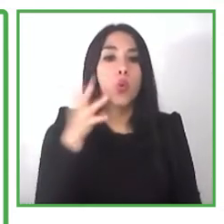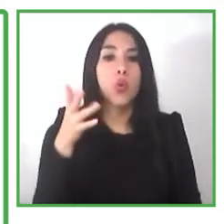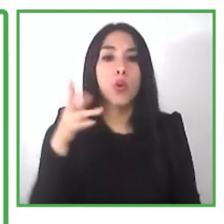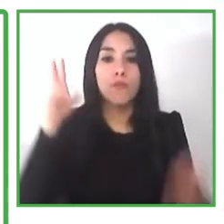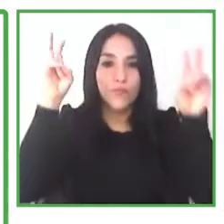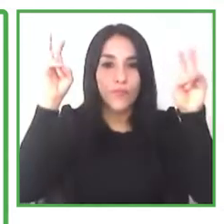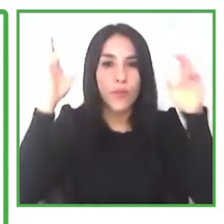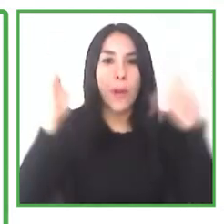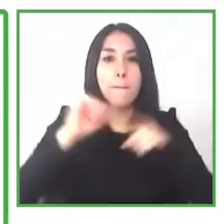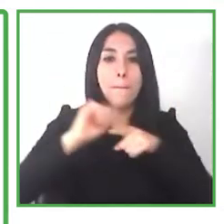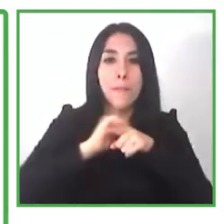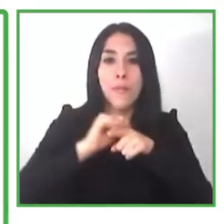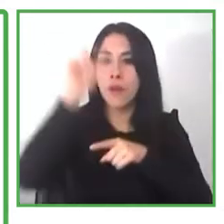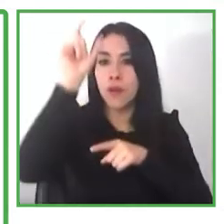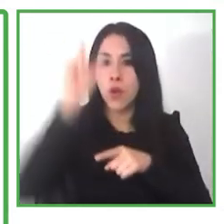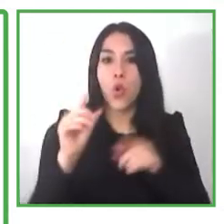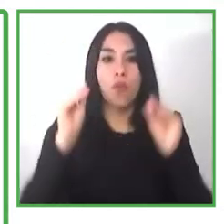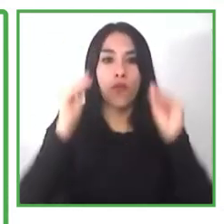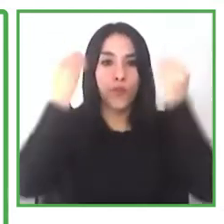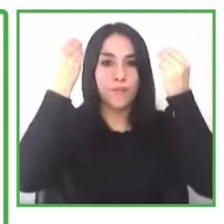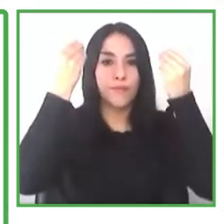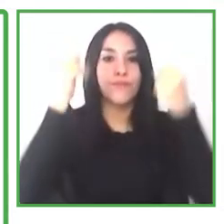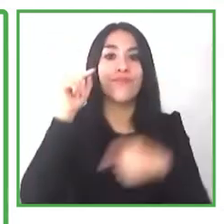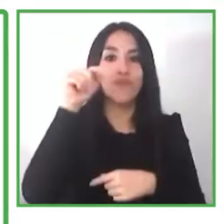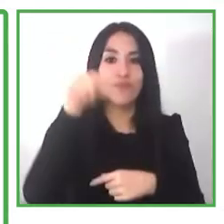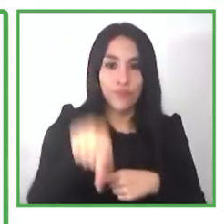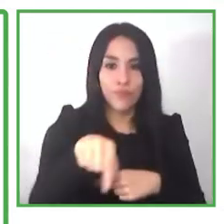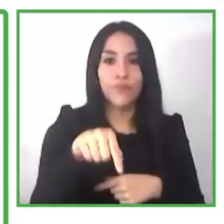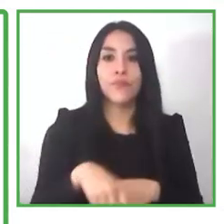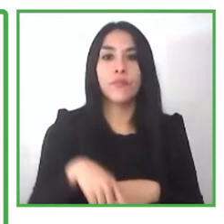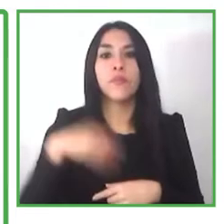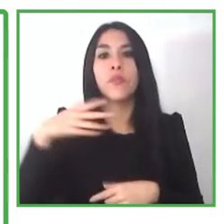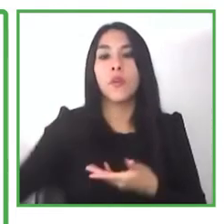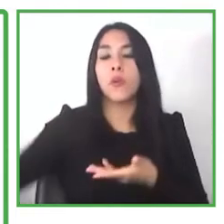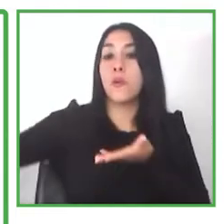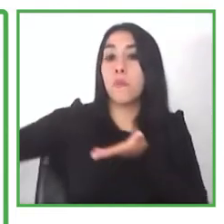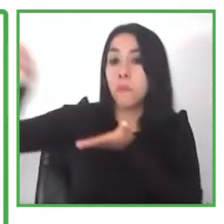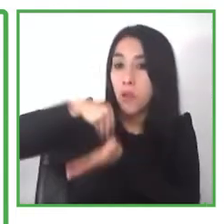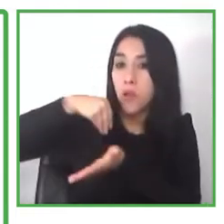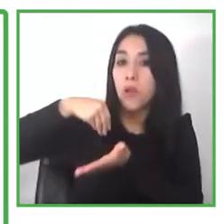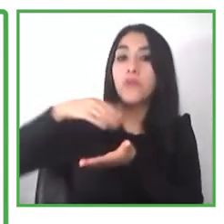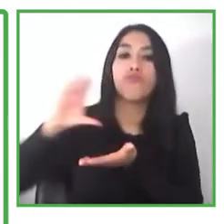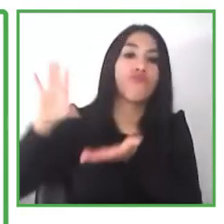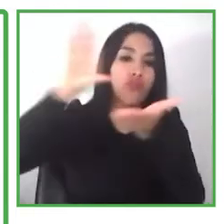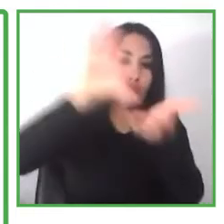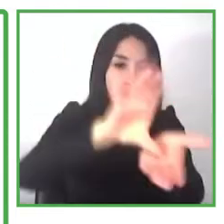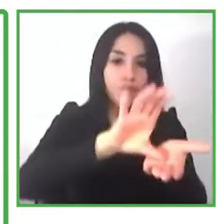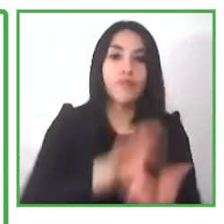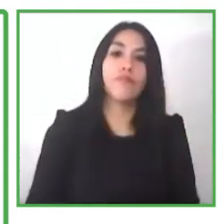have volunteering environments where young adults can go into volunteering at